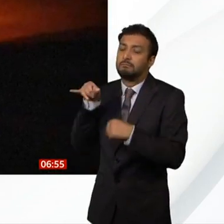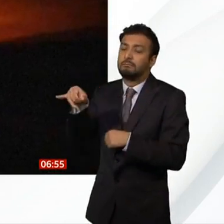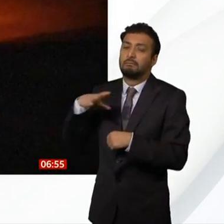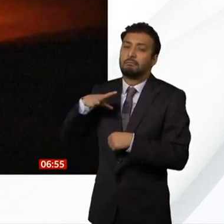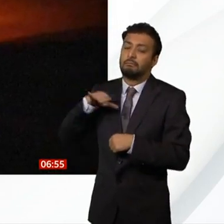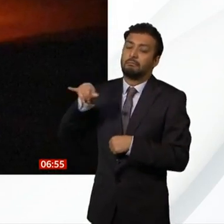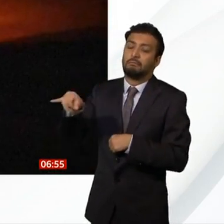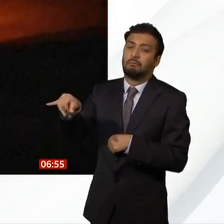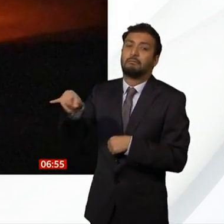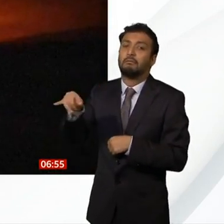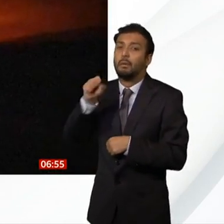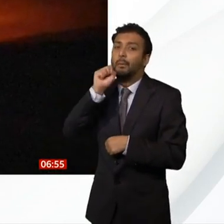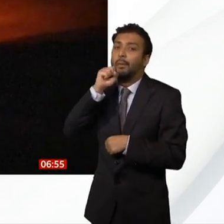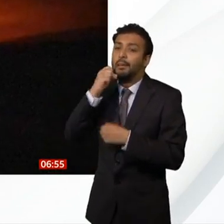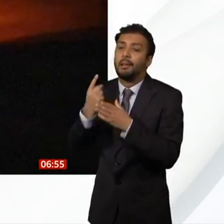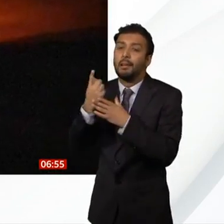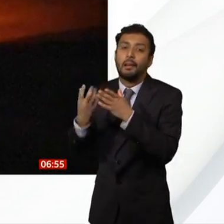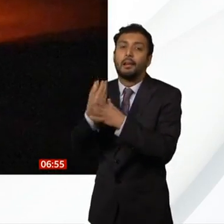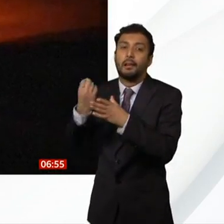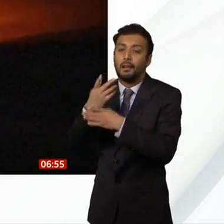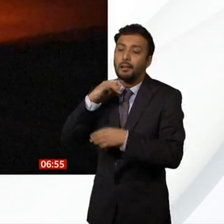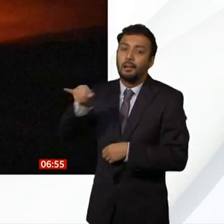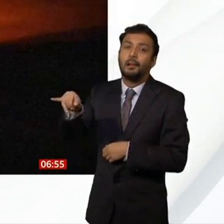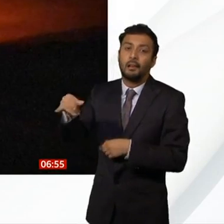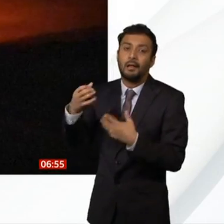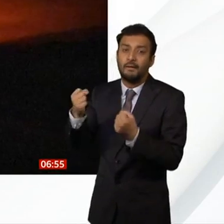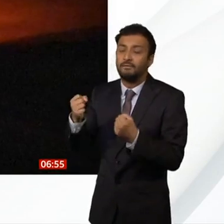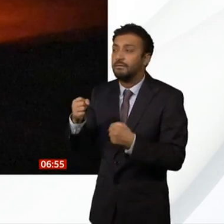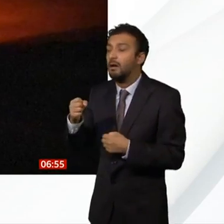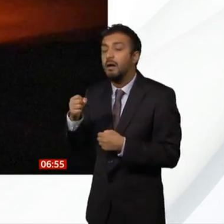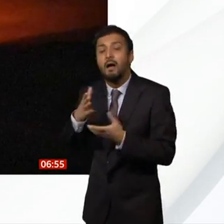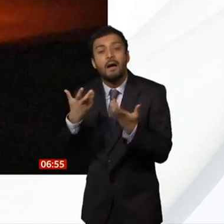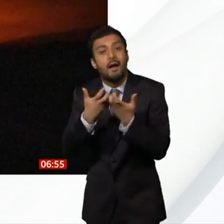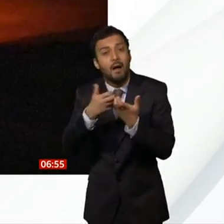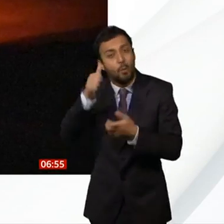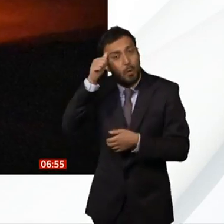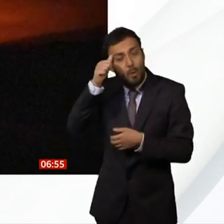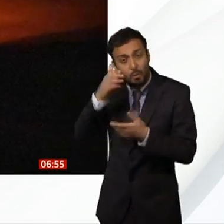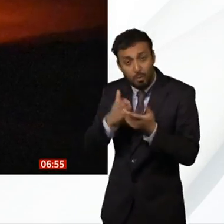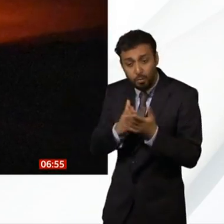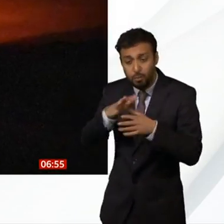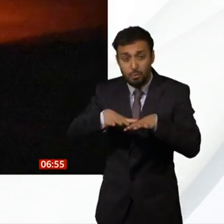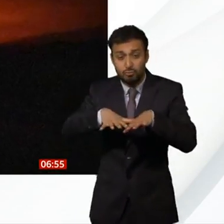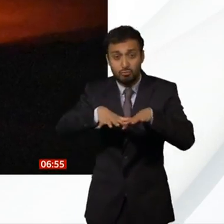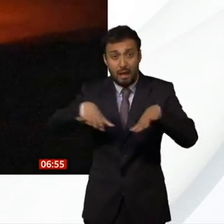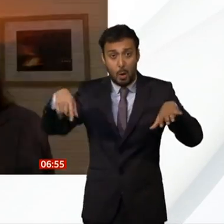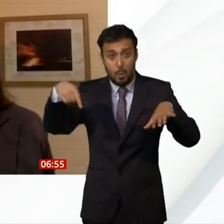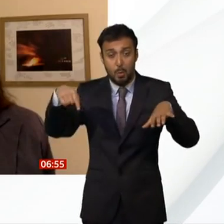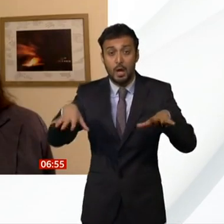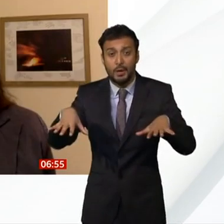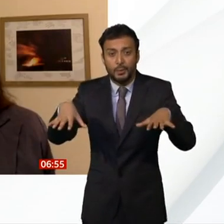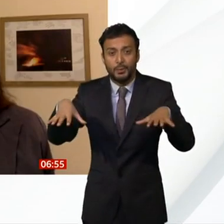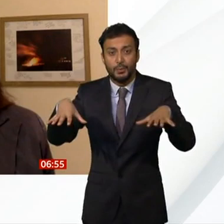we've seen that the ground is actually inflating very small. You can't see it with your eye, but it's kind of getting bigger,